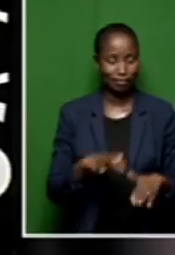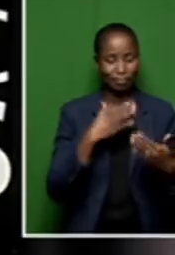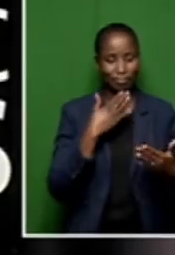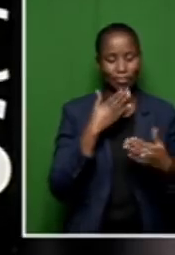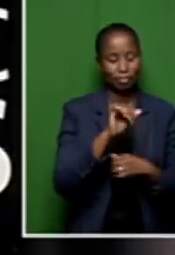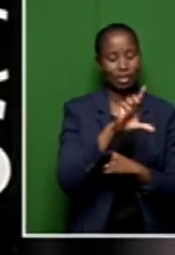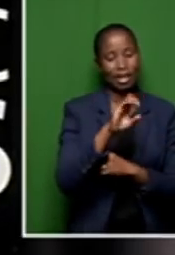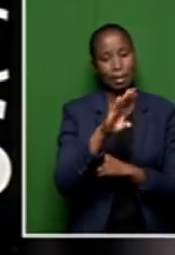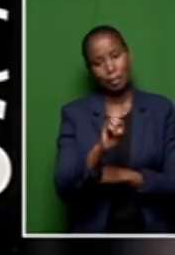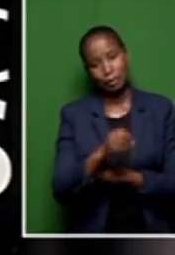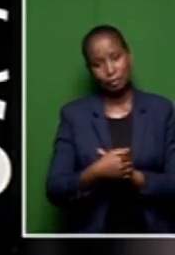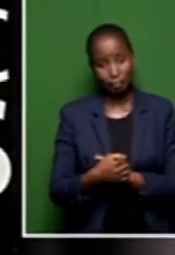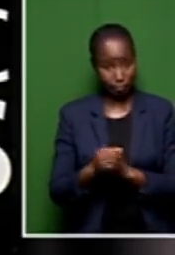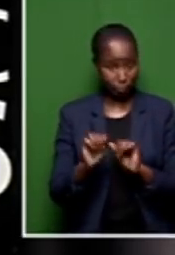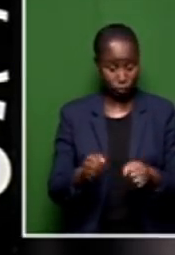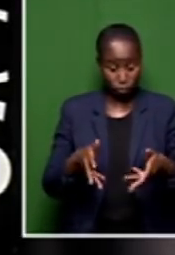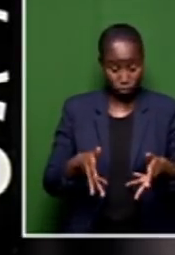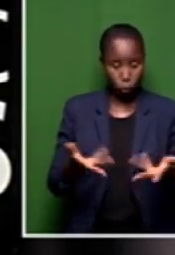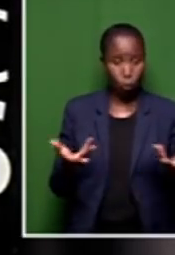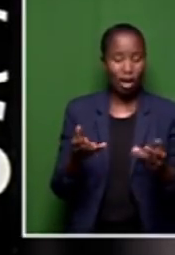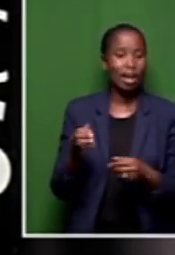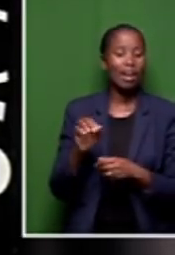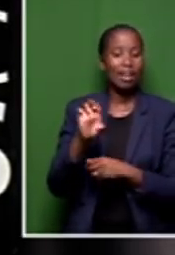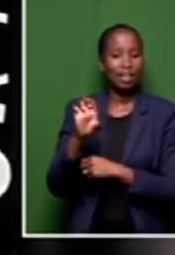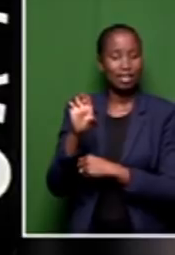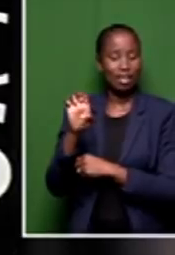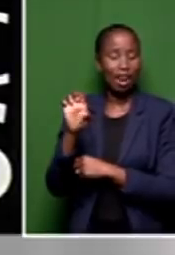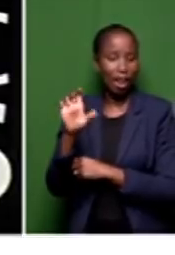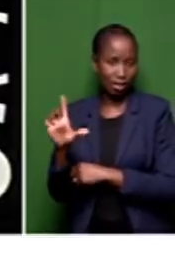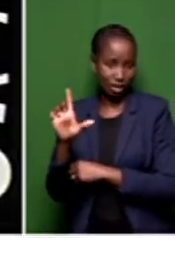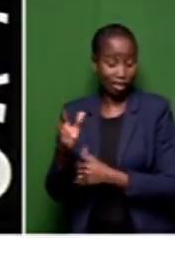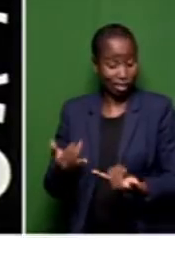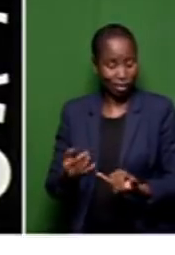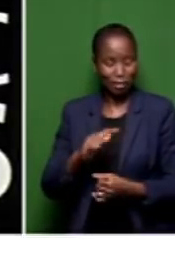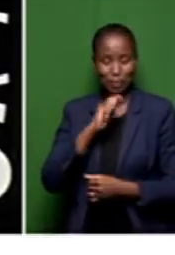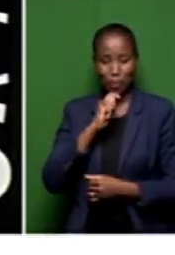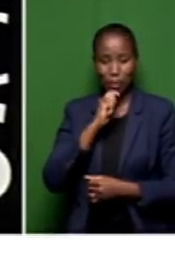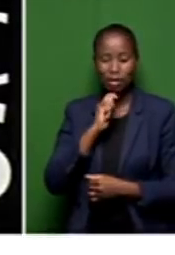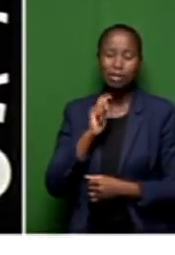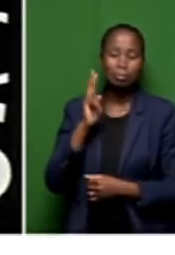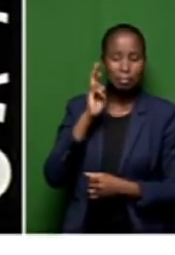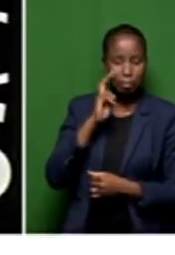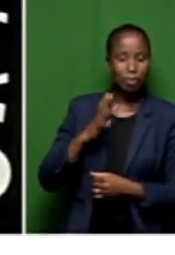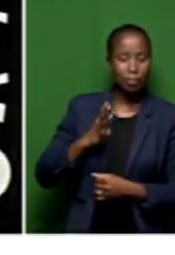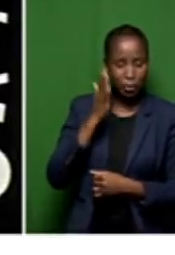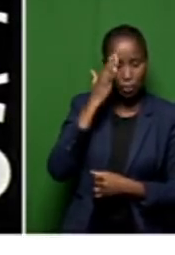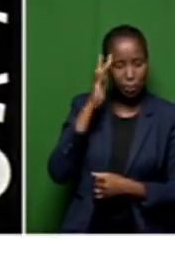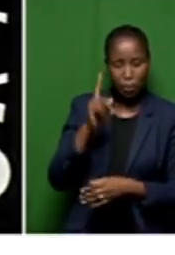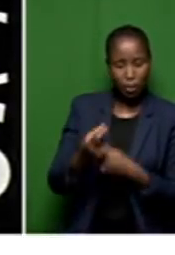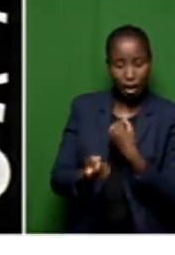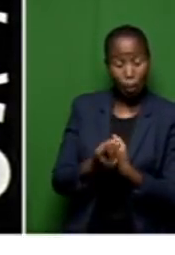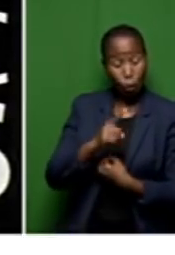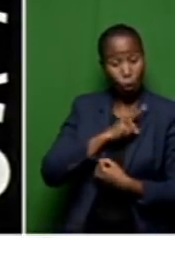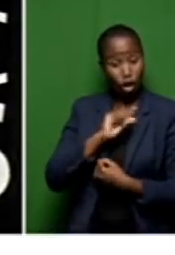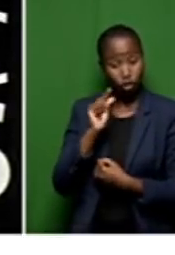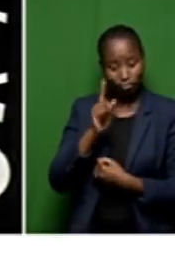And of course here in East London this morning as we take a look at what's been happening as we lead up to the November